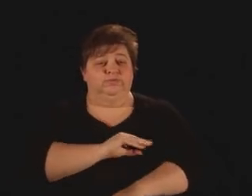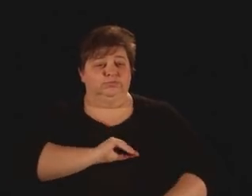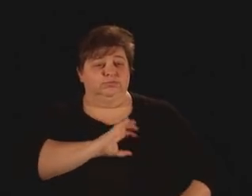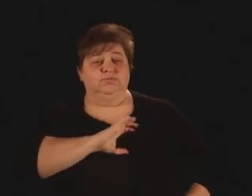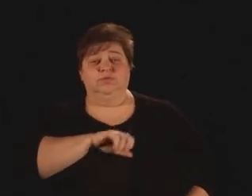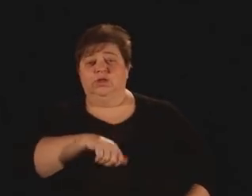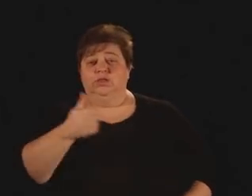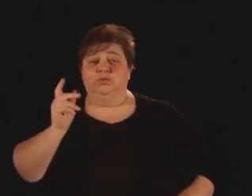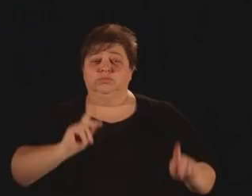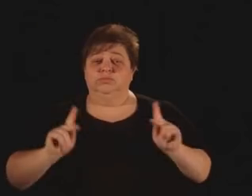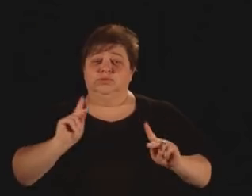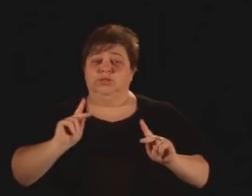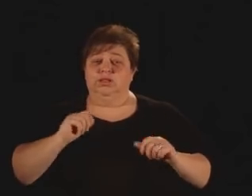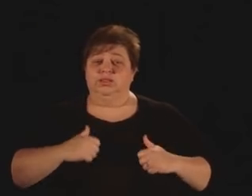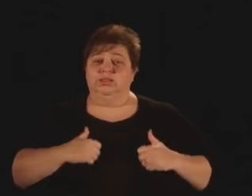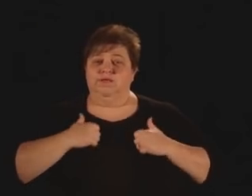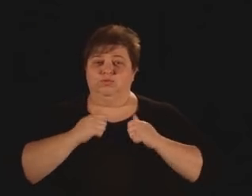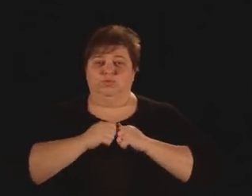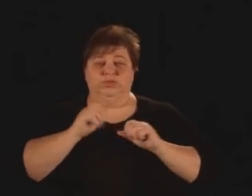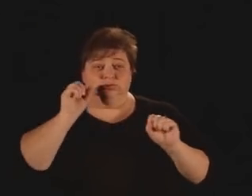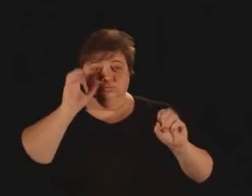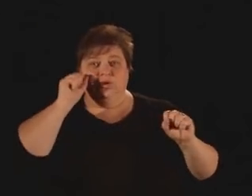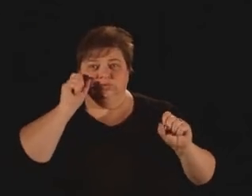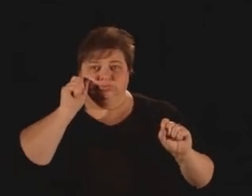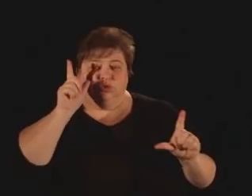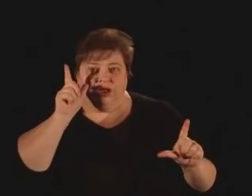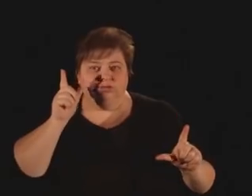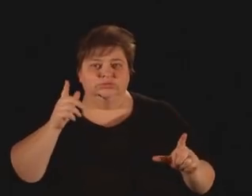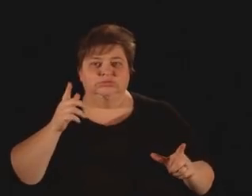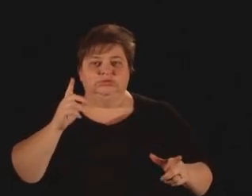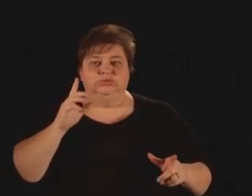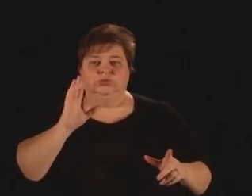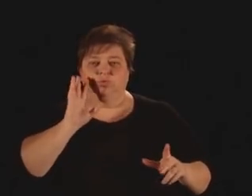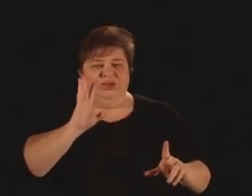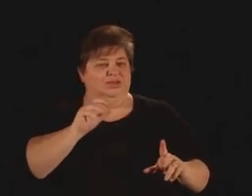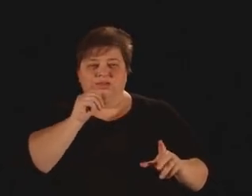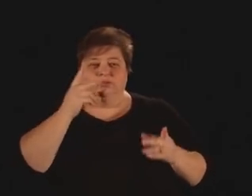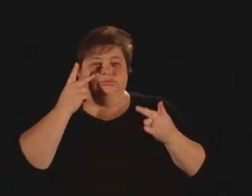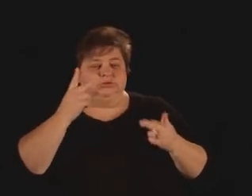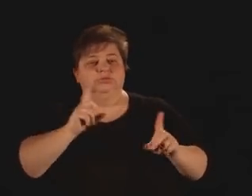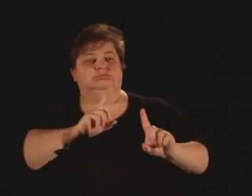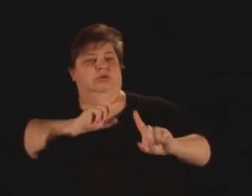with a surprise comment, you may or may not see immediate results.